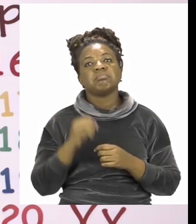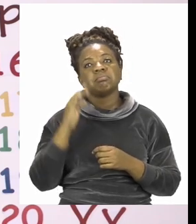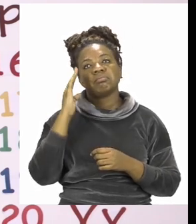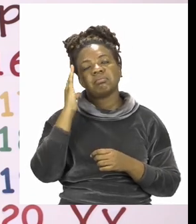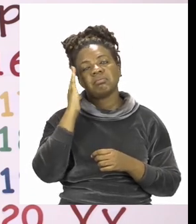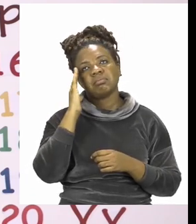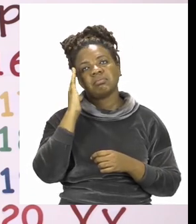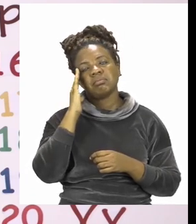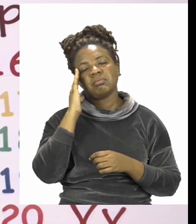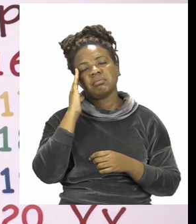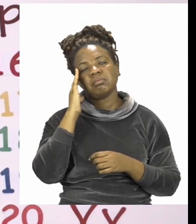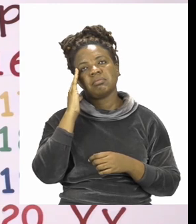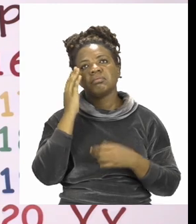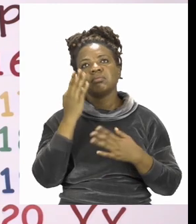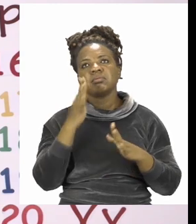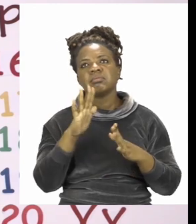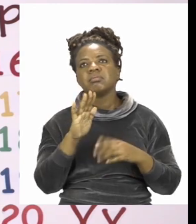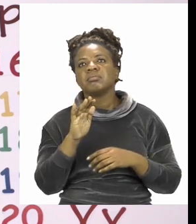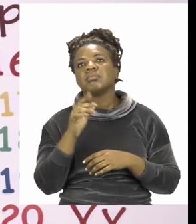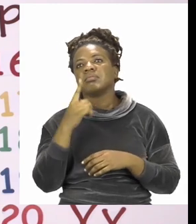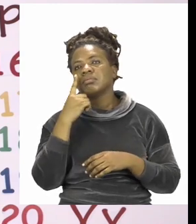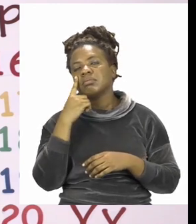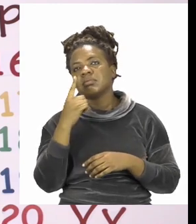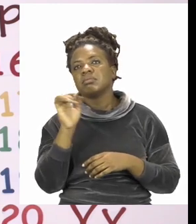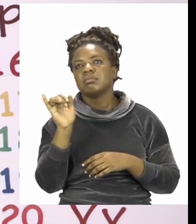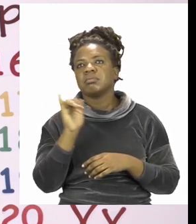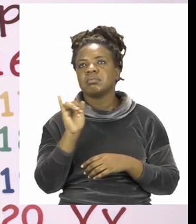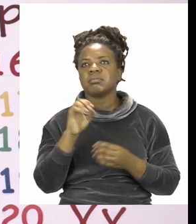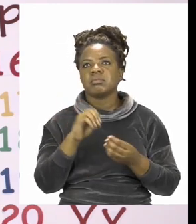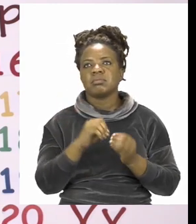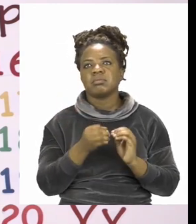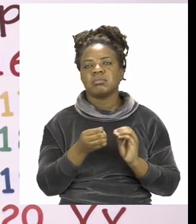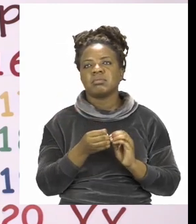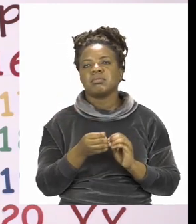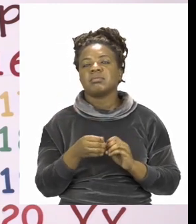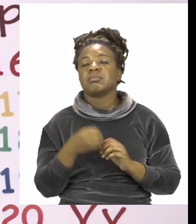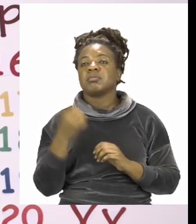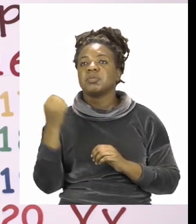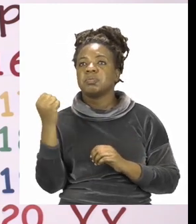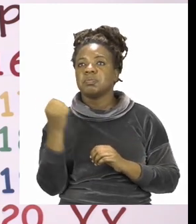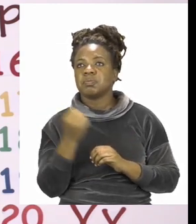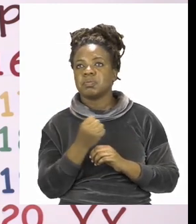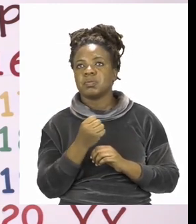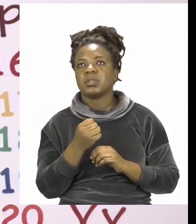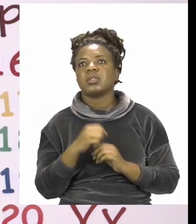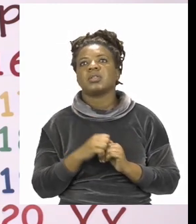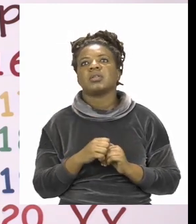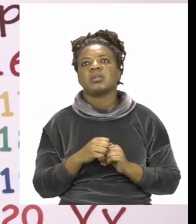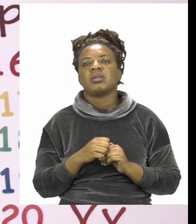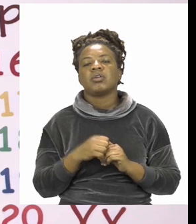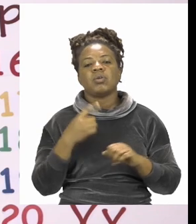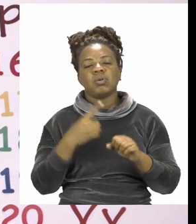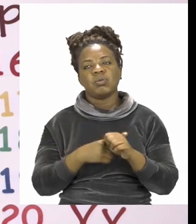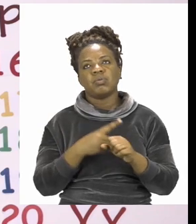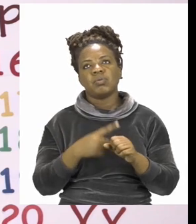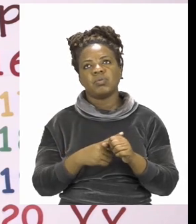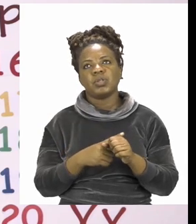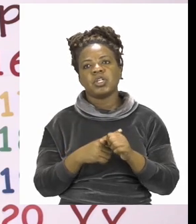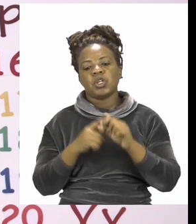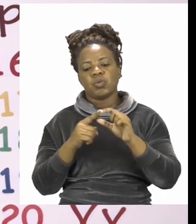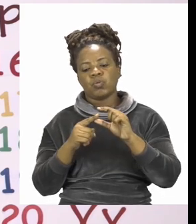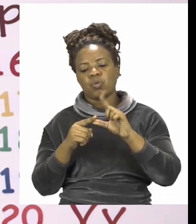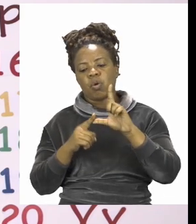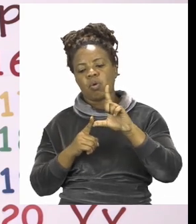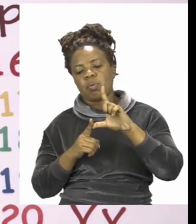see which one is the bigger number. Don't forget the hungry crocodile likes to eat big numbers. So we must